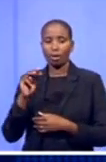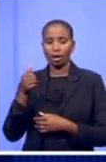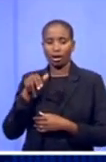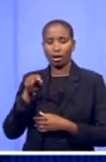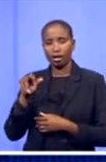Conference to start later.